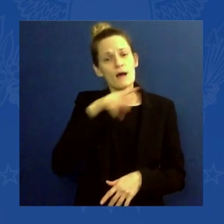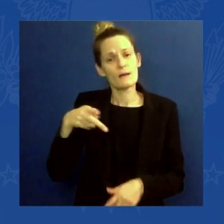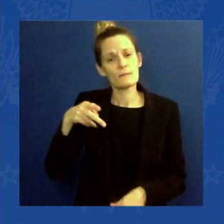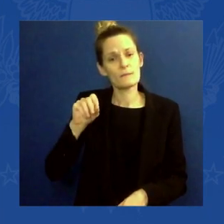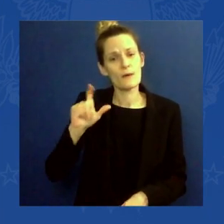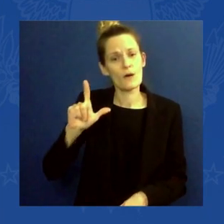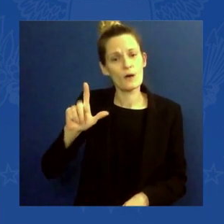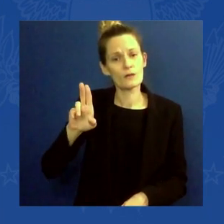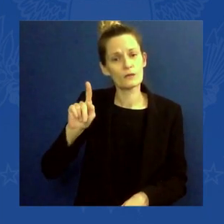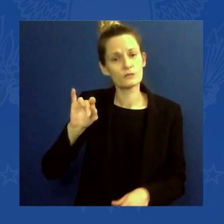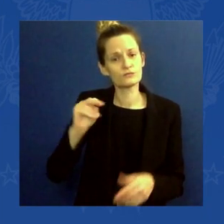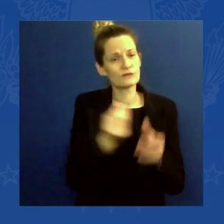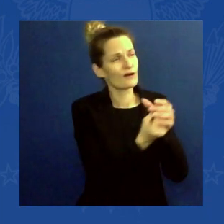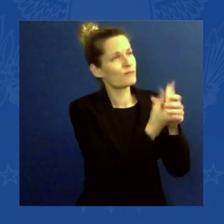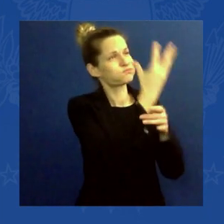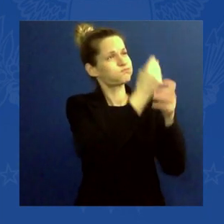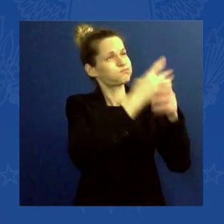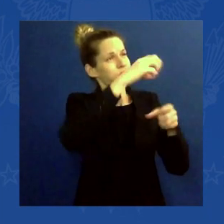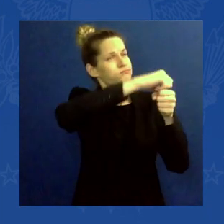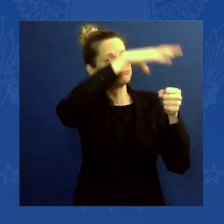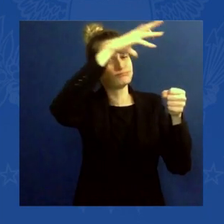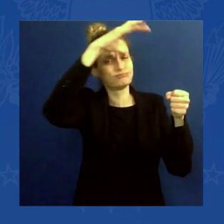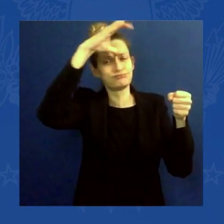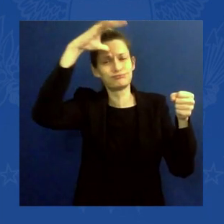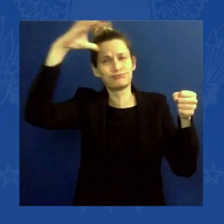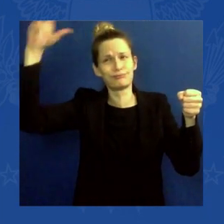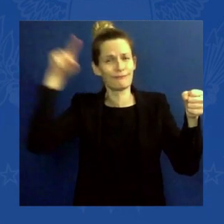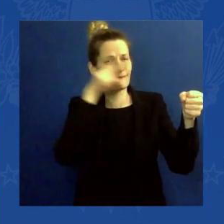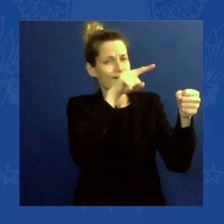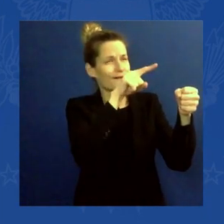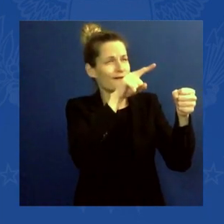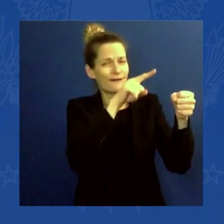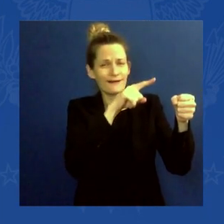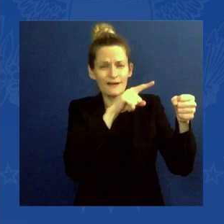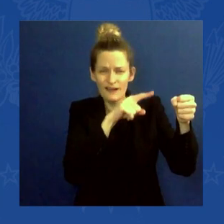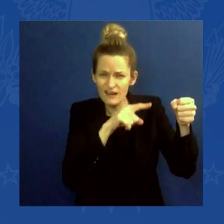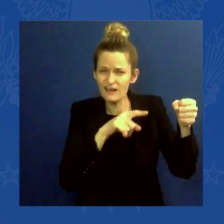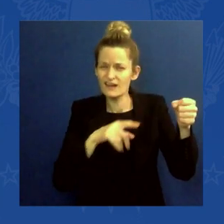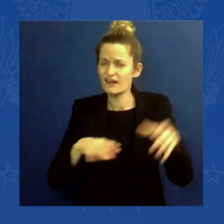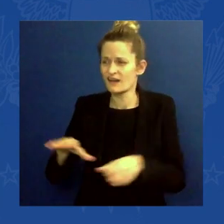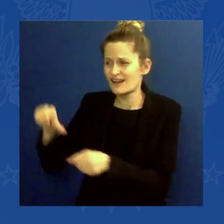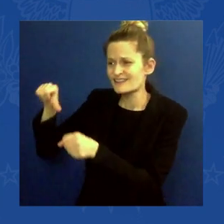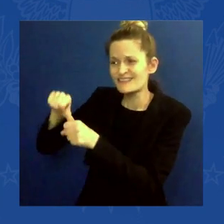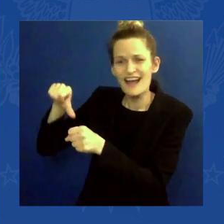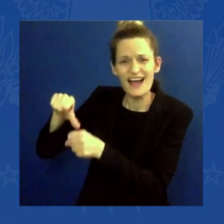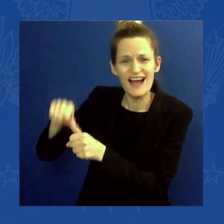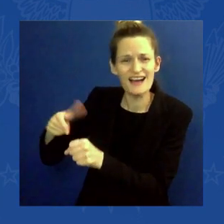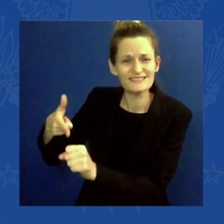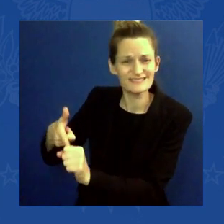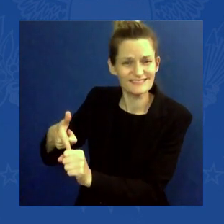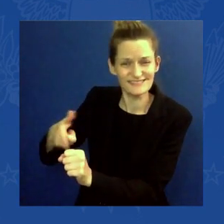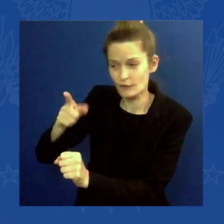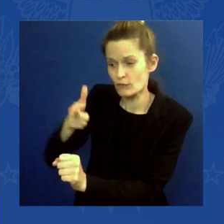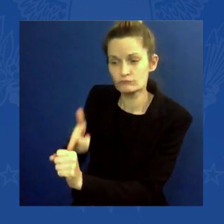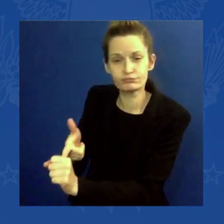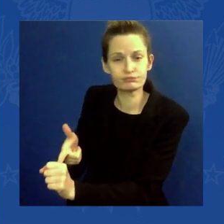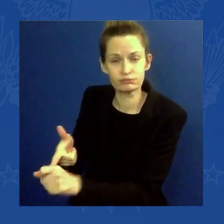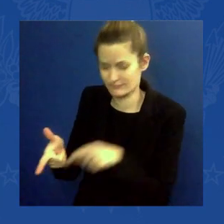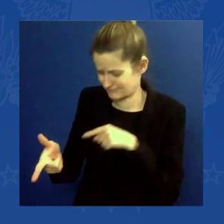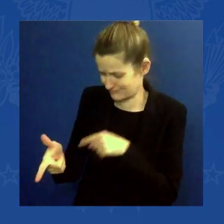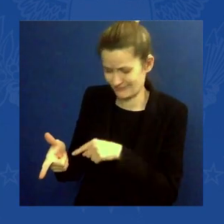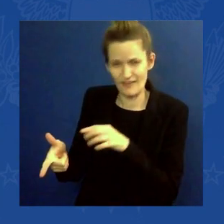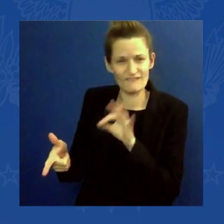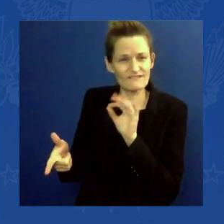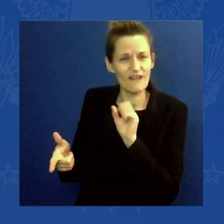continue to use fossil fuels as we do, we increase risk that firefighters face. But each dollar we invest